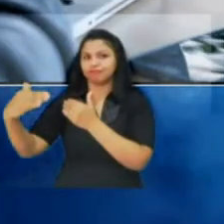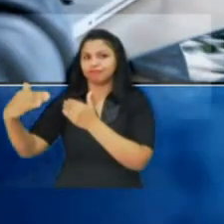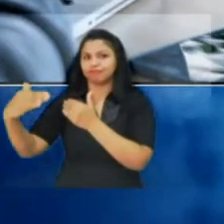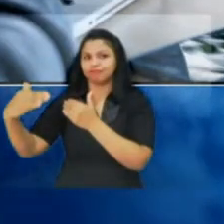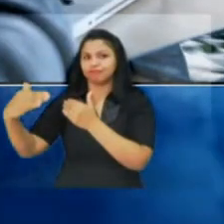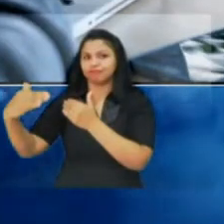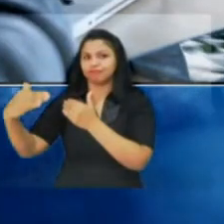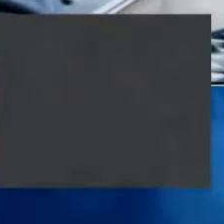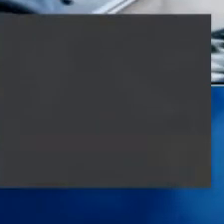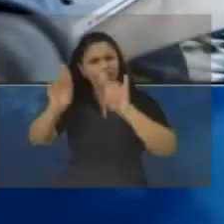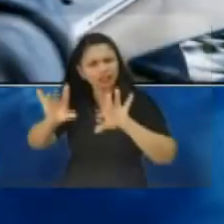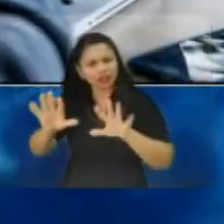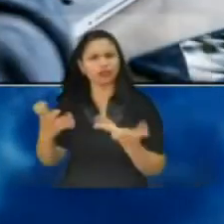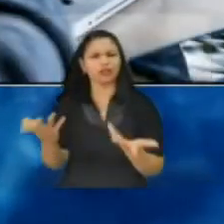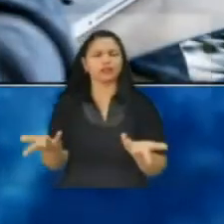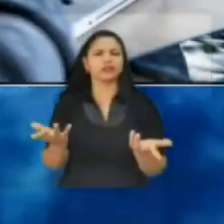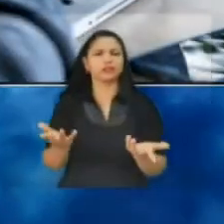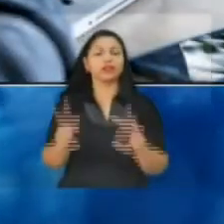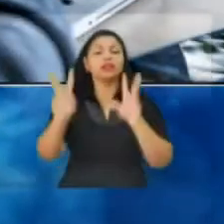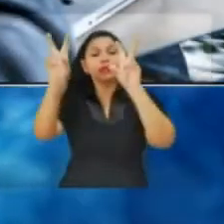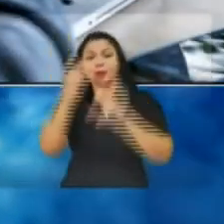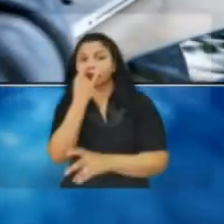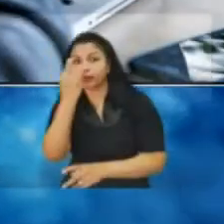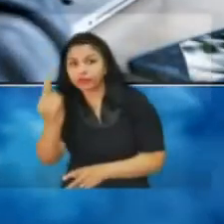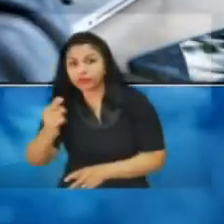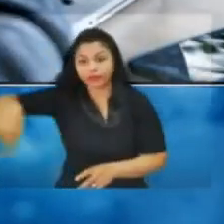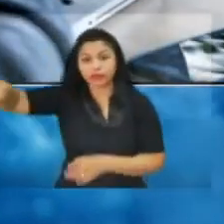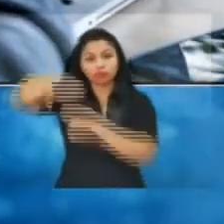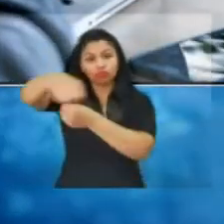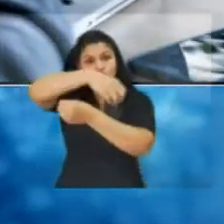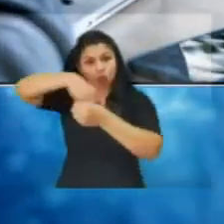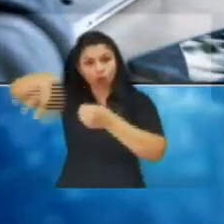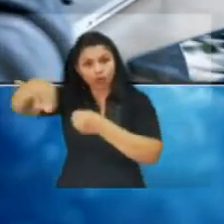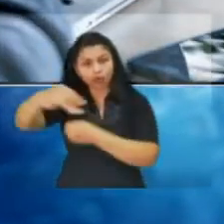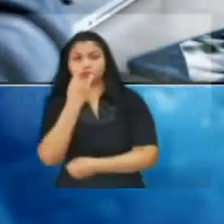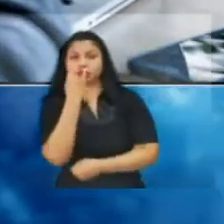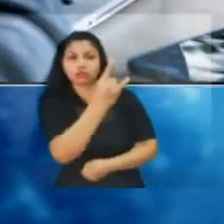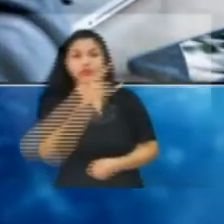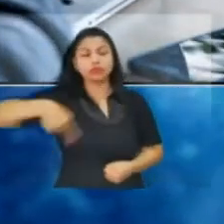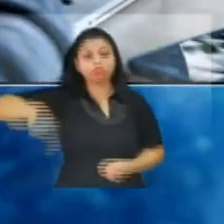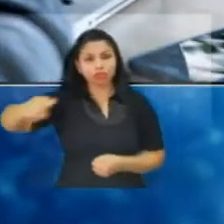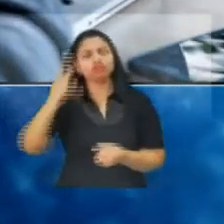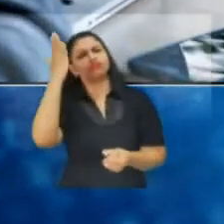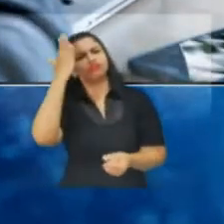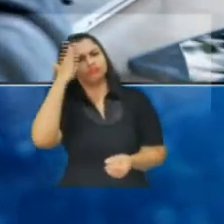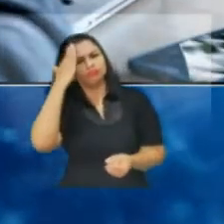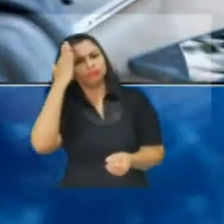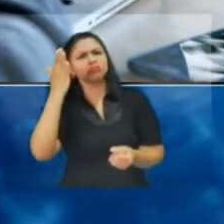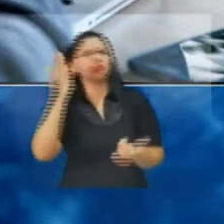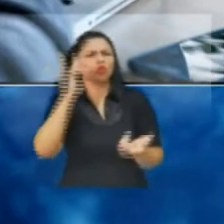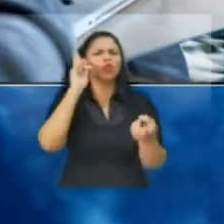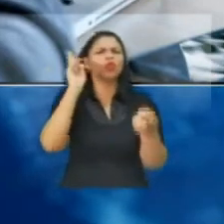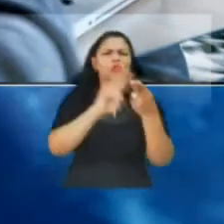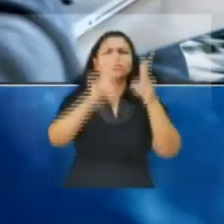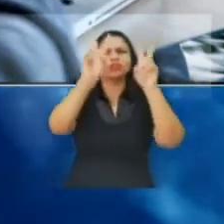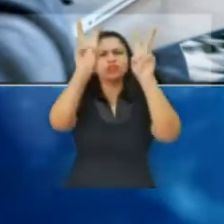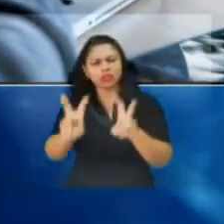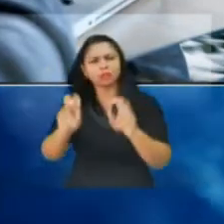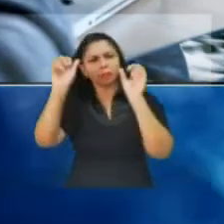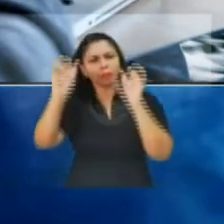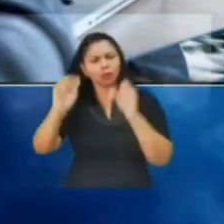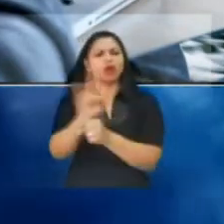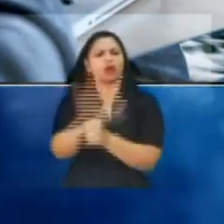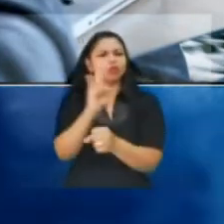that we can actually have some conflict of interest for the population that does have the knowledge and the necessary skills to actually